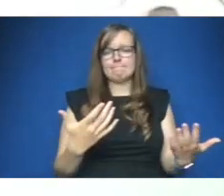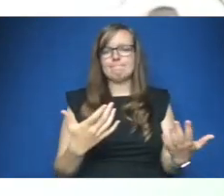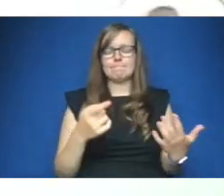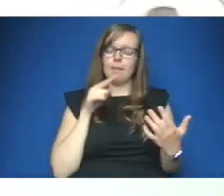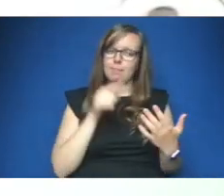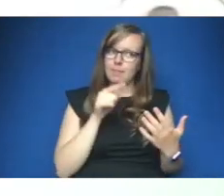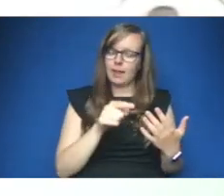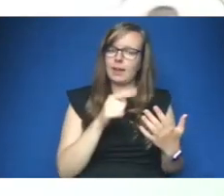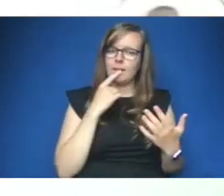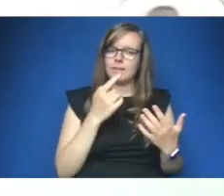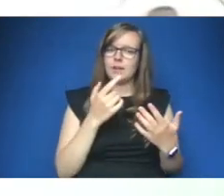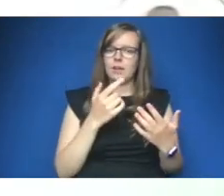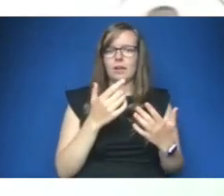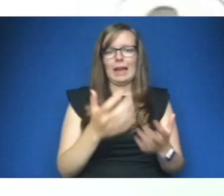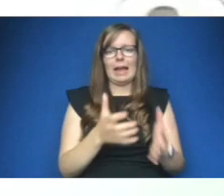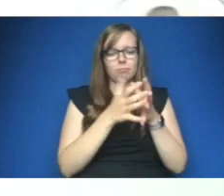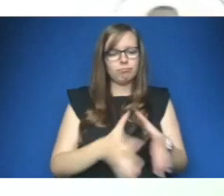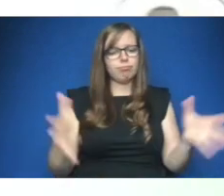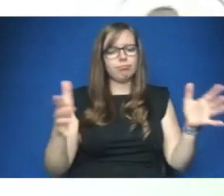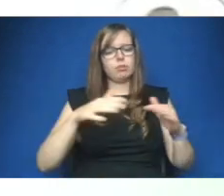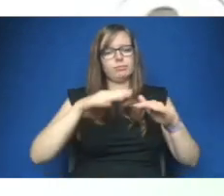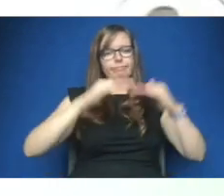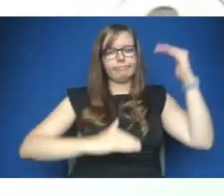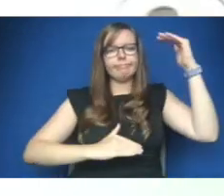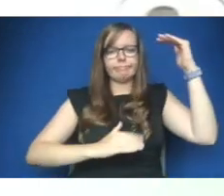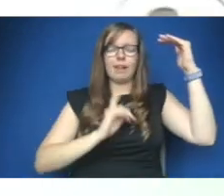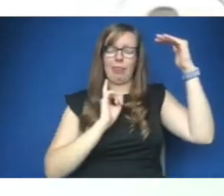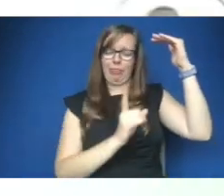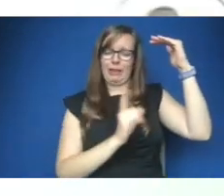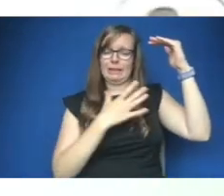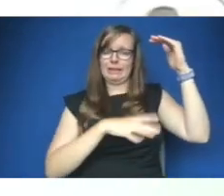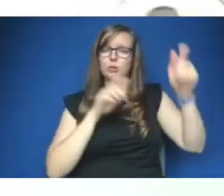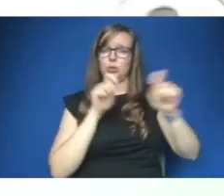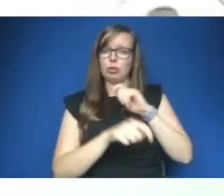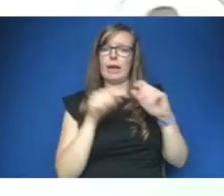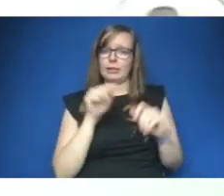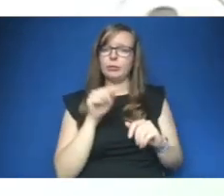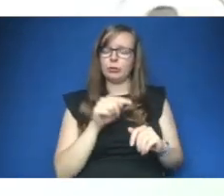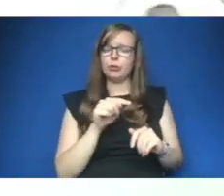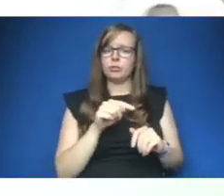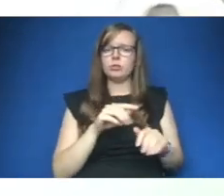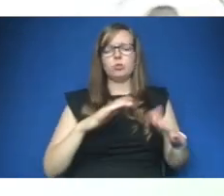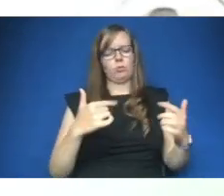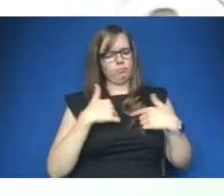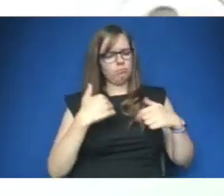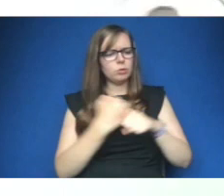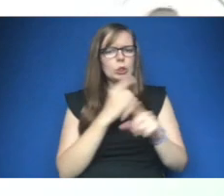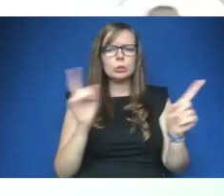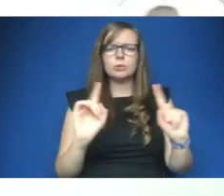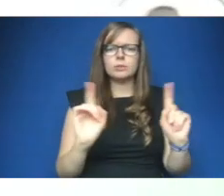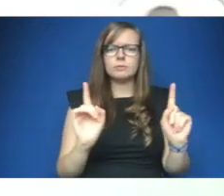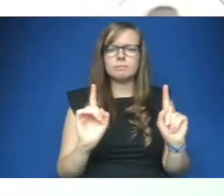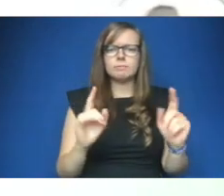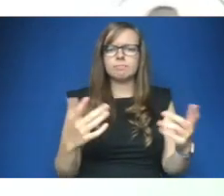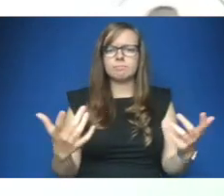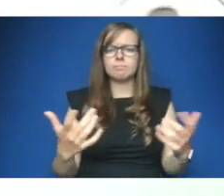divides unless this is what needs to be changed right so what can we do all right